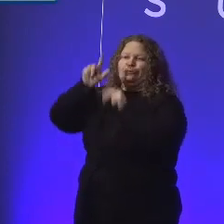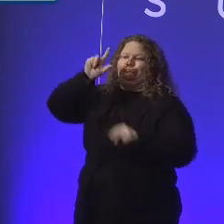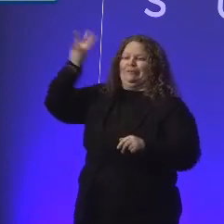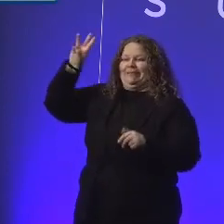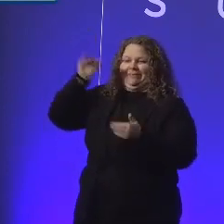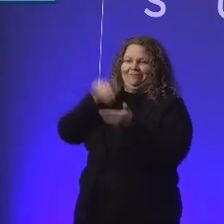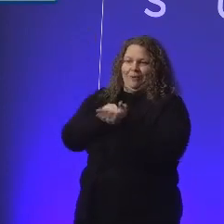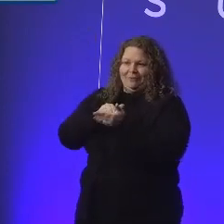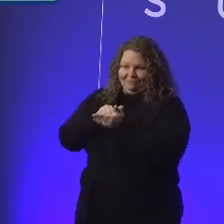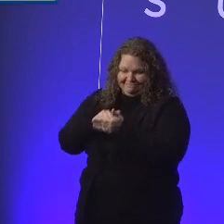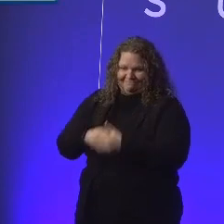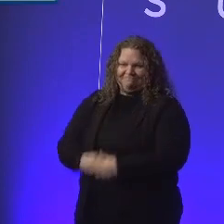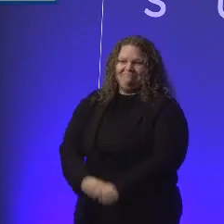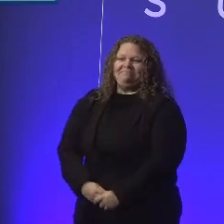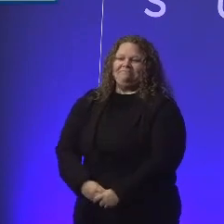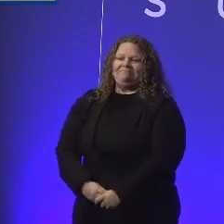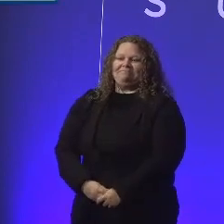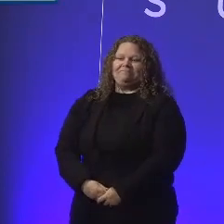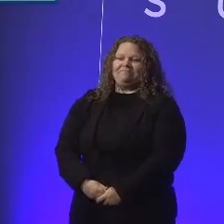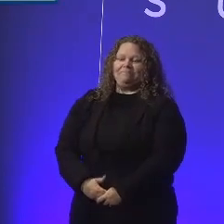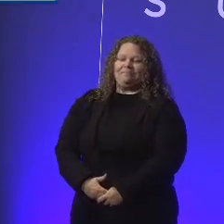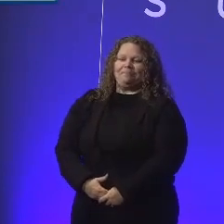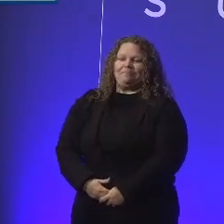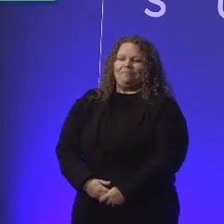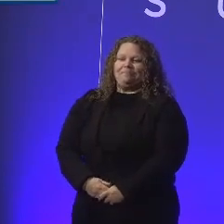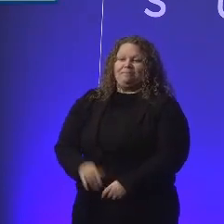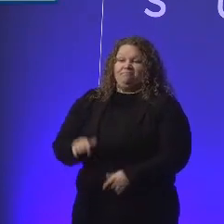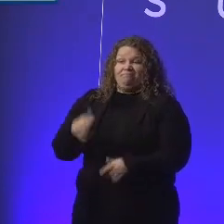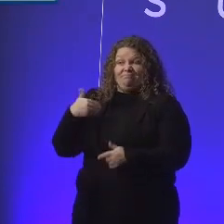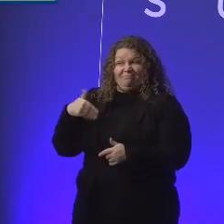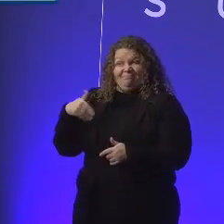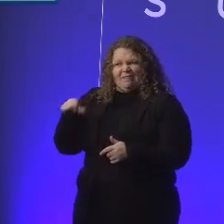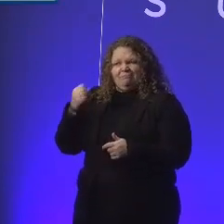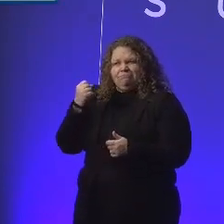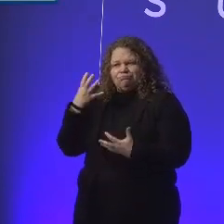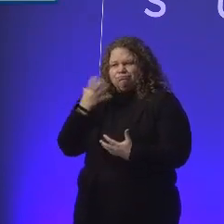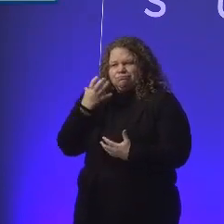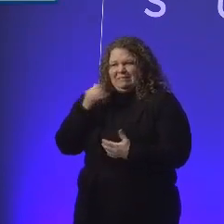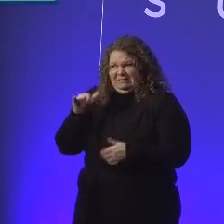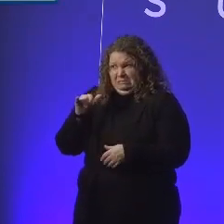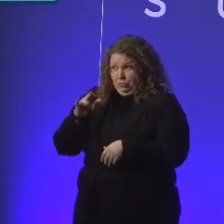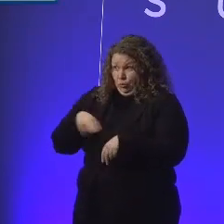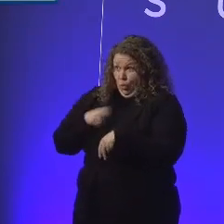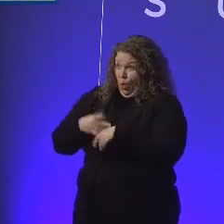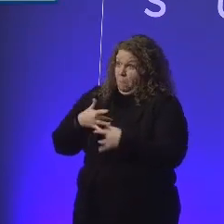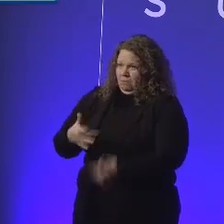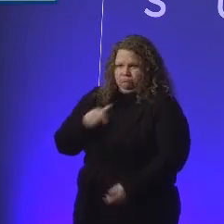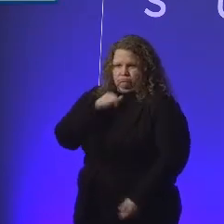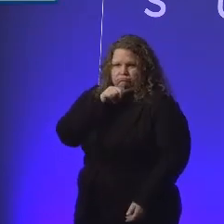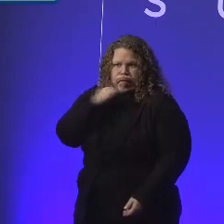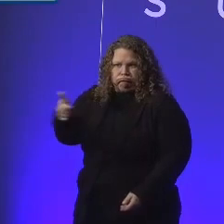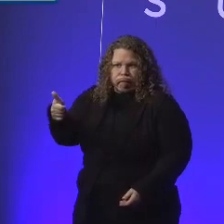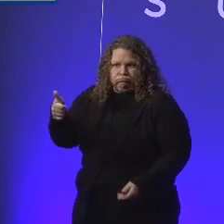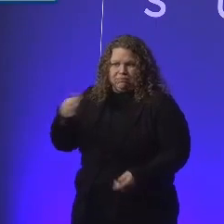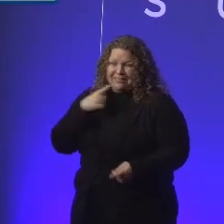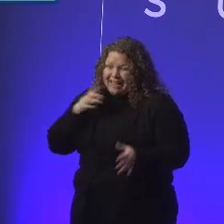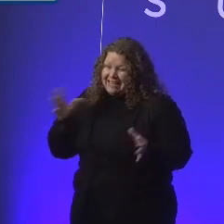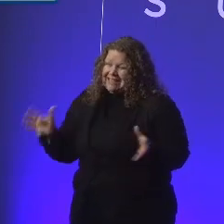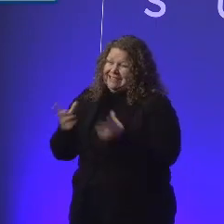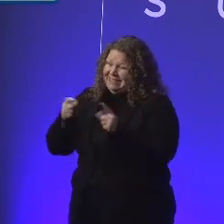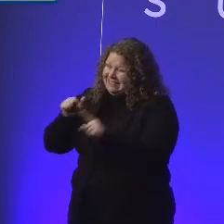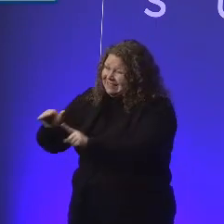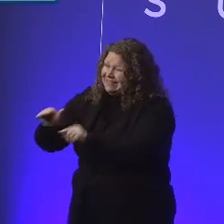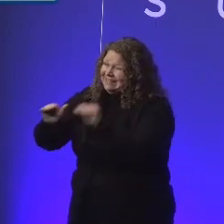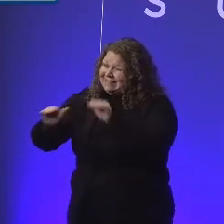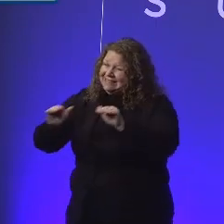And this is not the normal result for training. Training's hard. Getting people to take work training is really hard. But the leadership